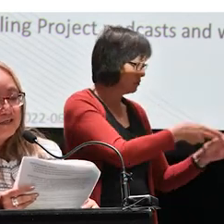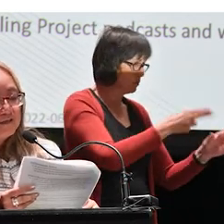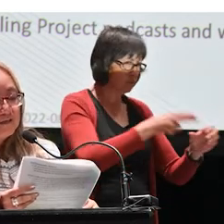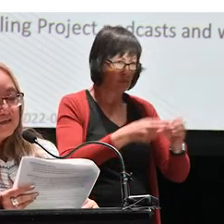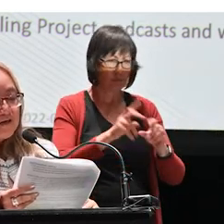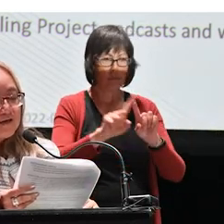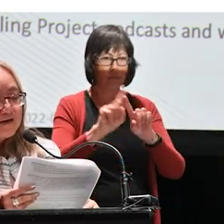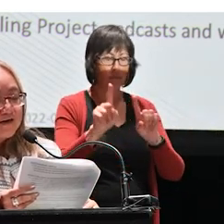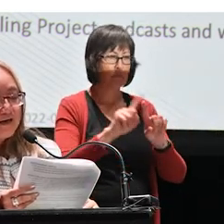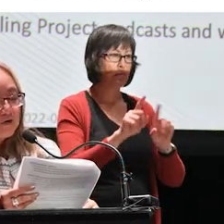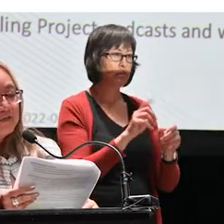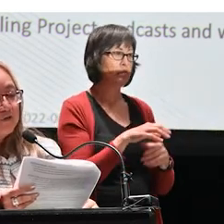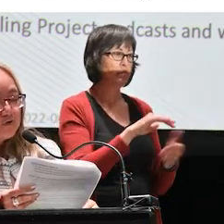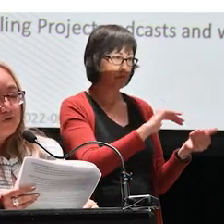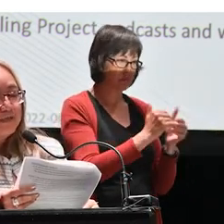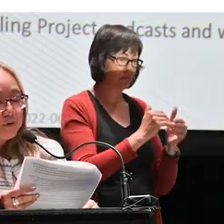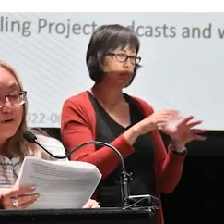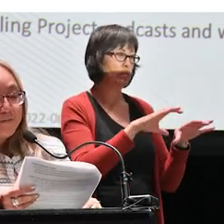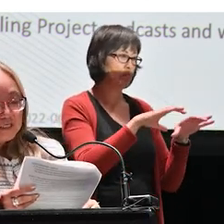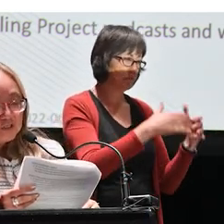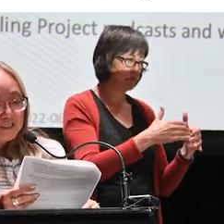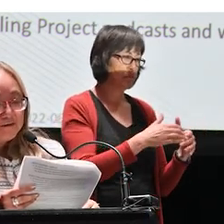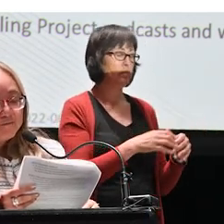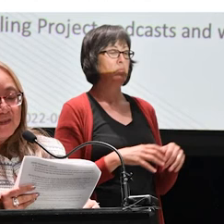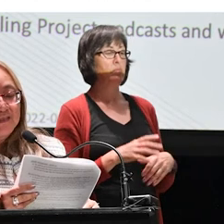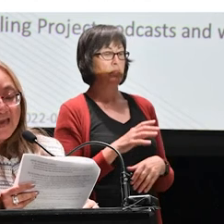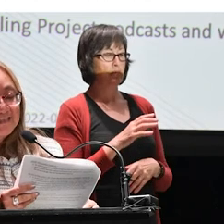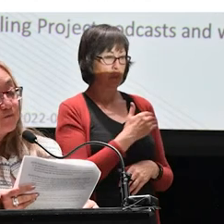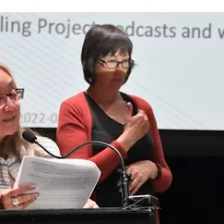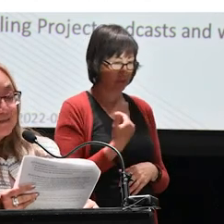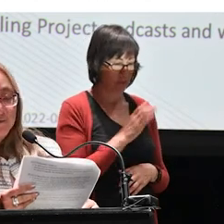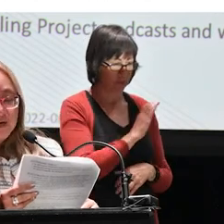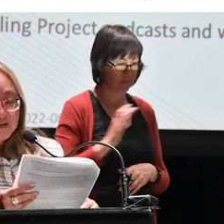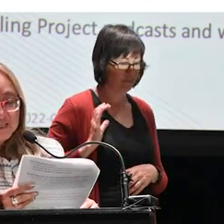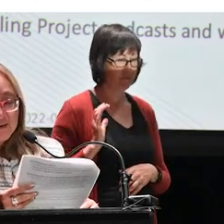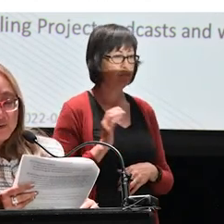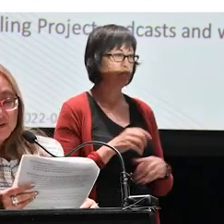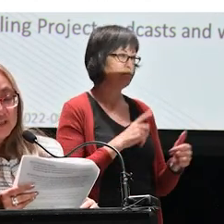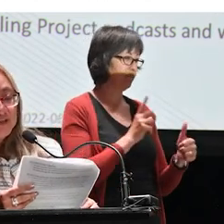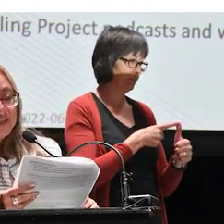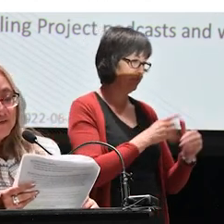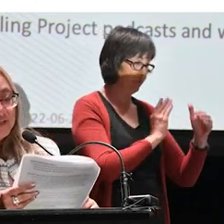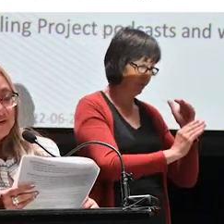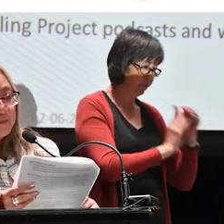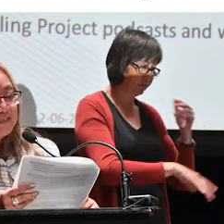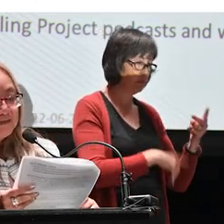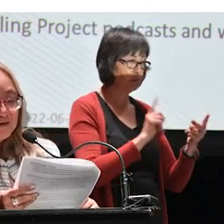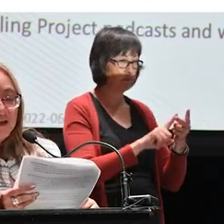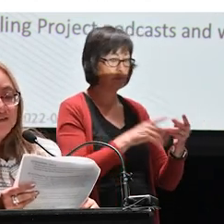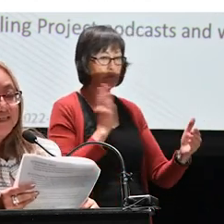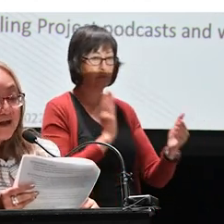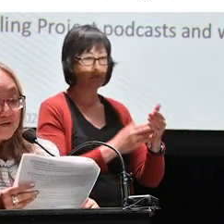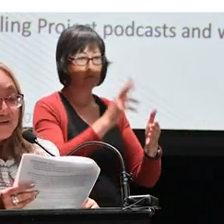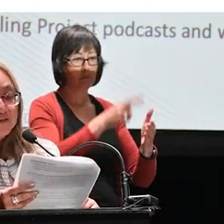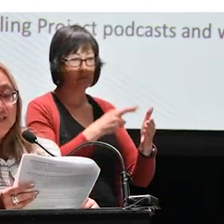including the Calgary Local Immigrant Partnership, the Anti-Racism Funders Table, which includes individuals from the City of